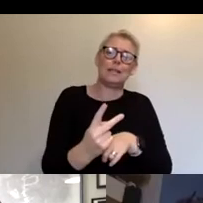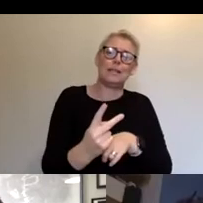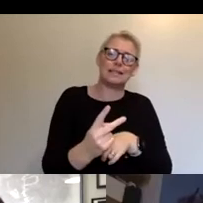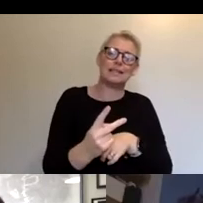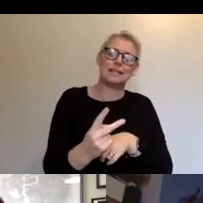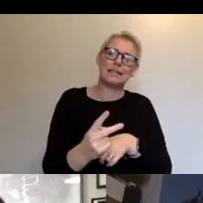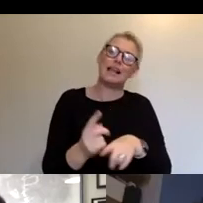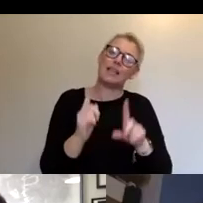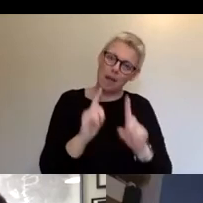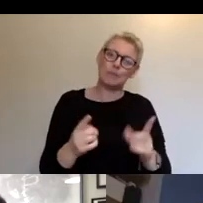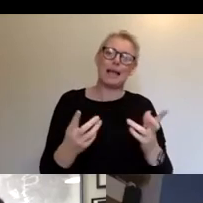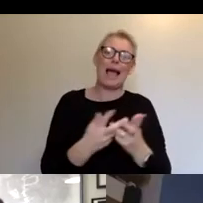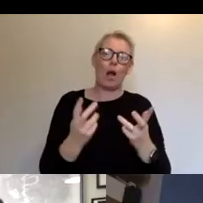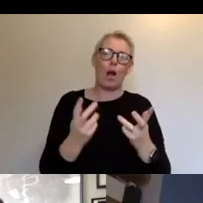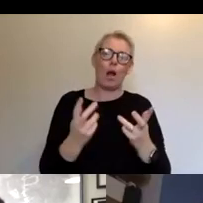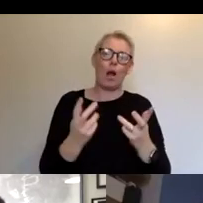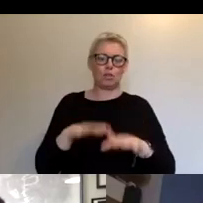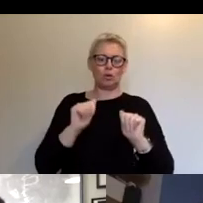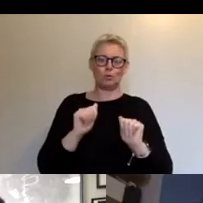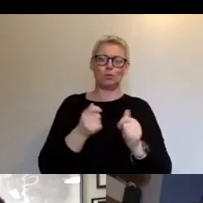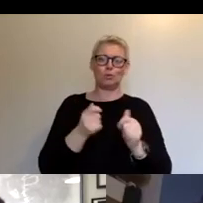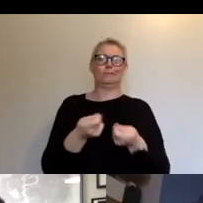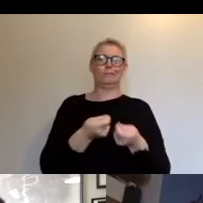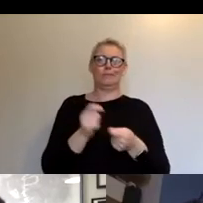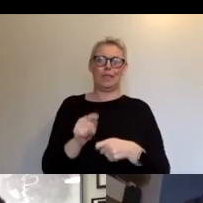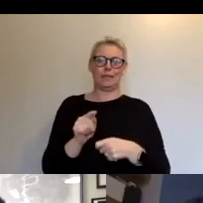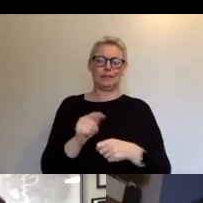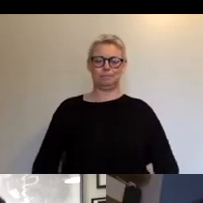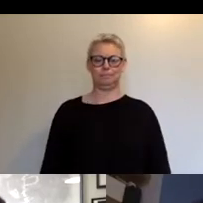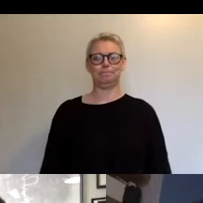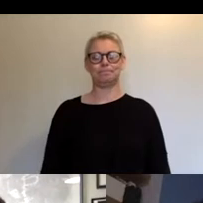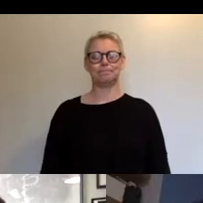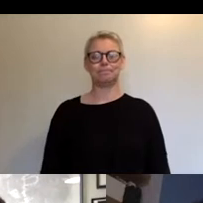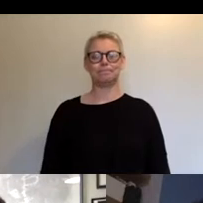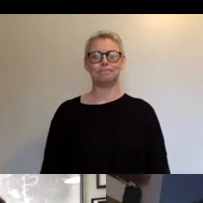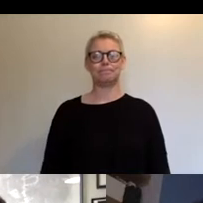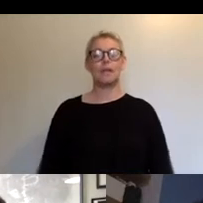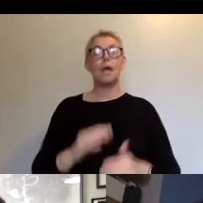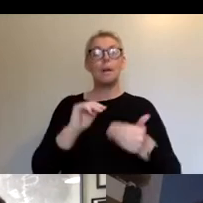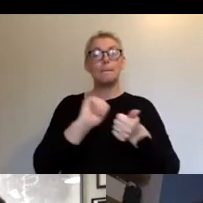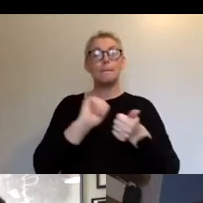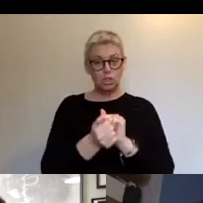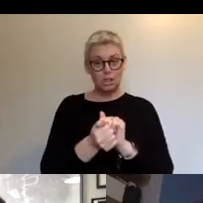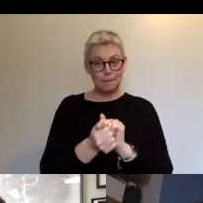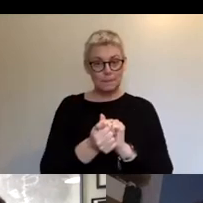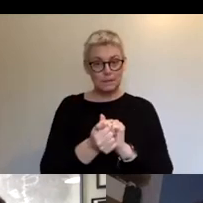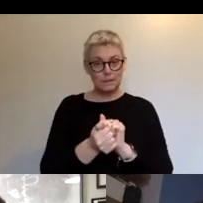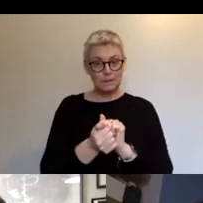A little bit about partnerships. We obviously worked for the Bristol Arts Channel, but we we we